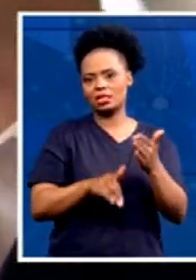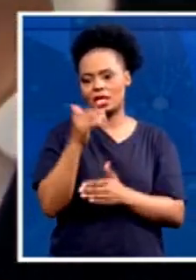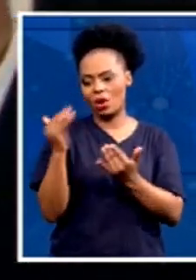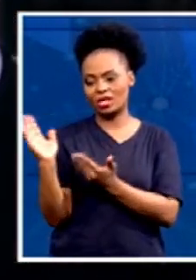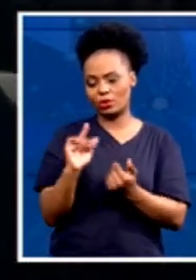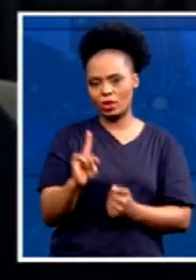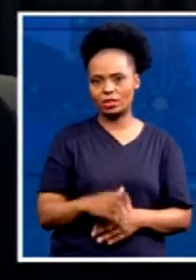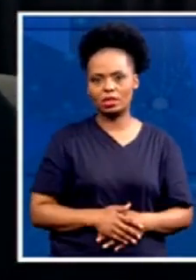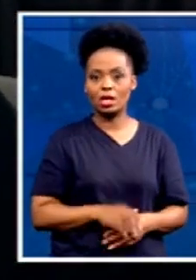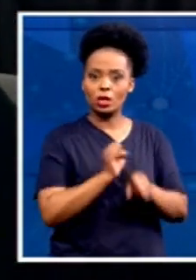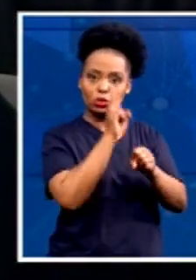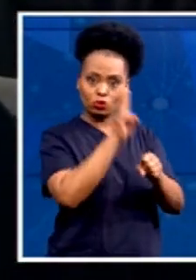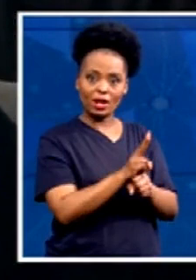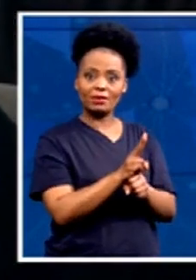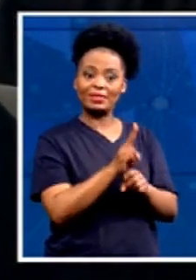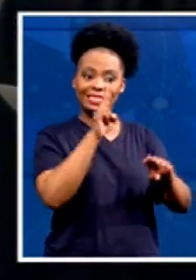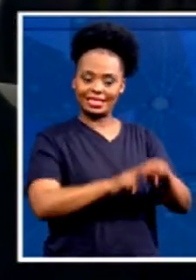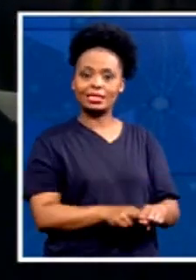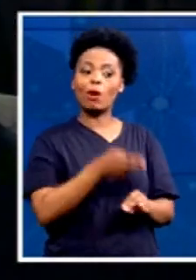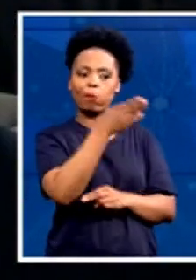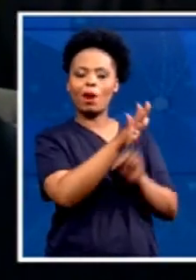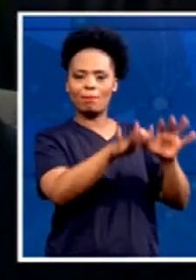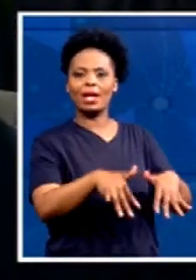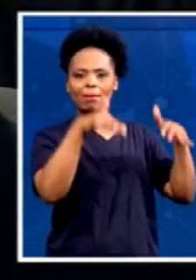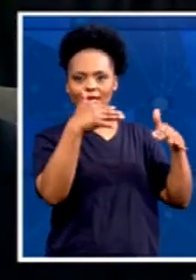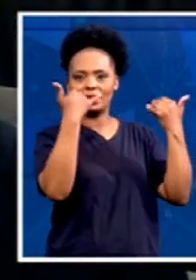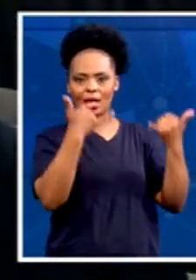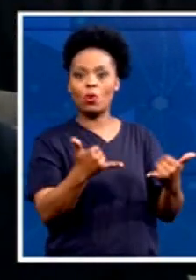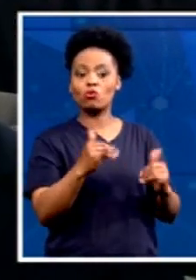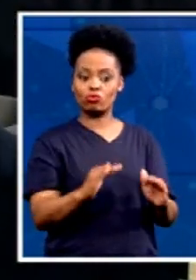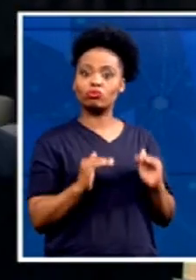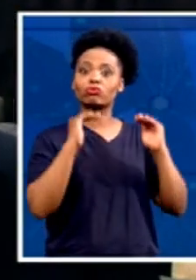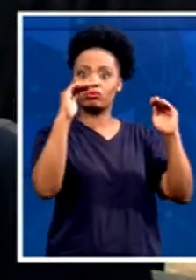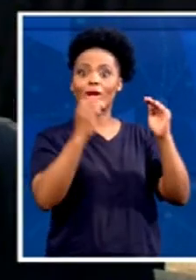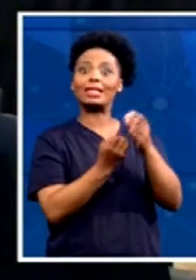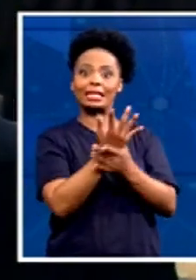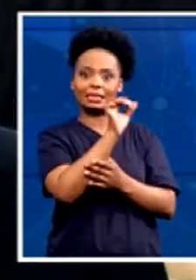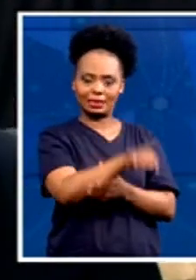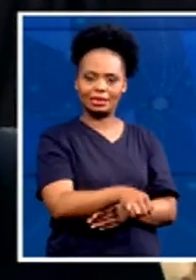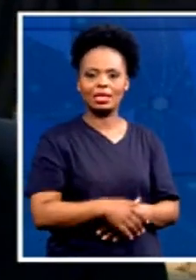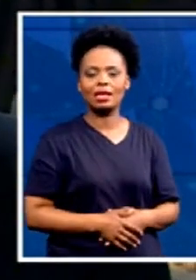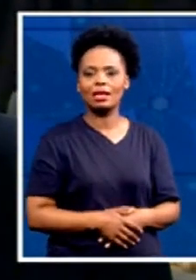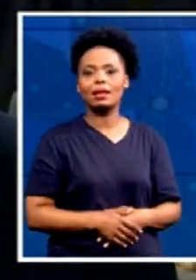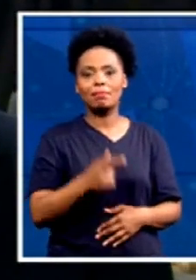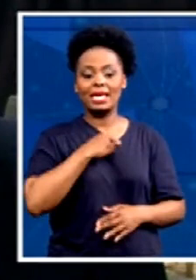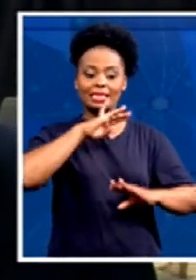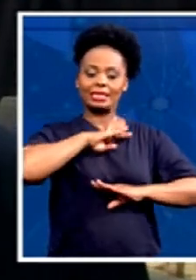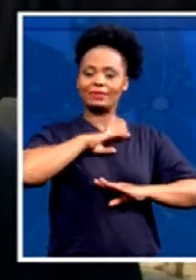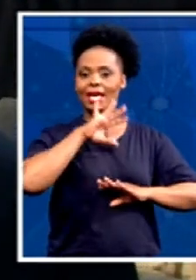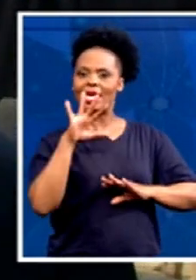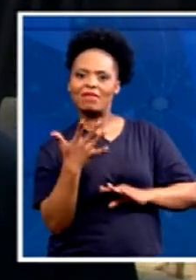at the moment. So yes, it was quite an increase. Well, I will be very satisfied if we can just double our